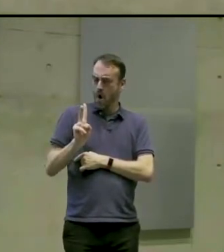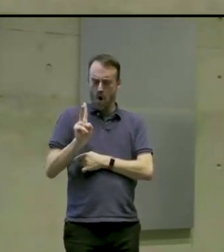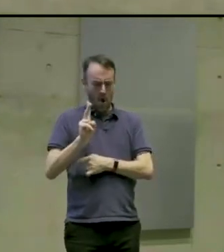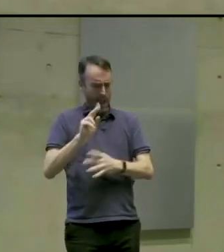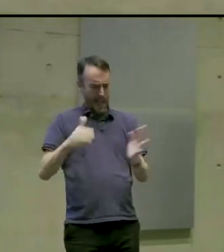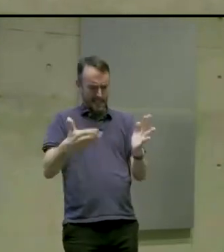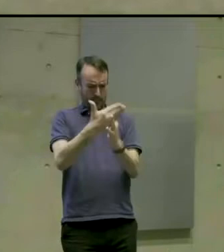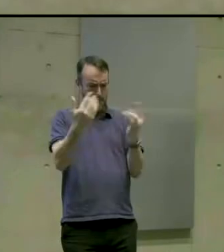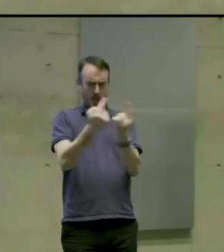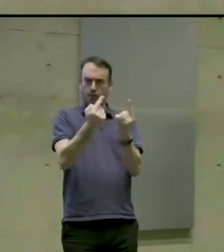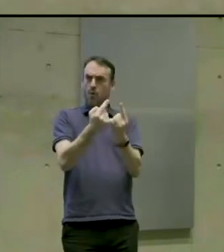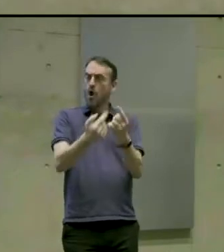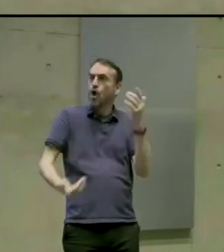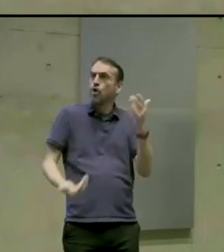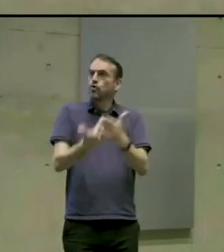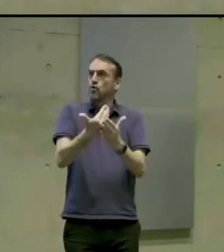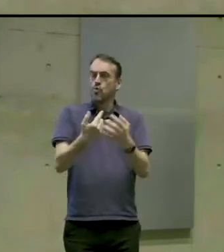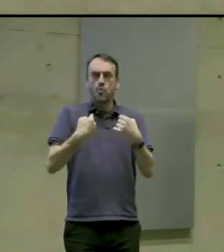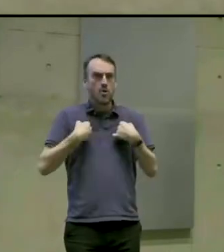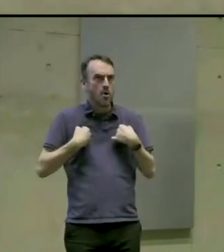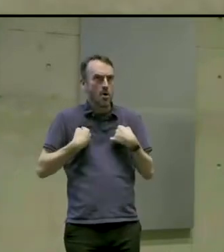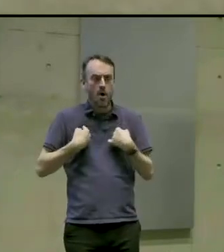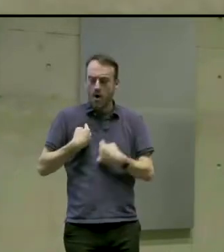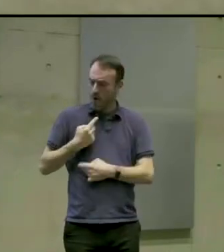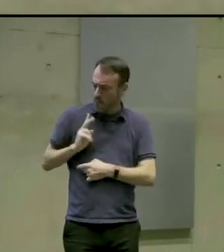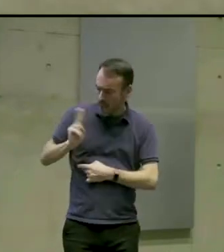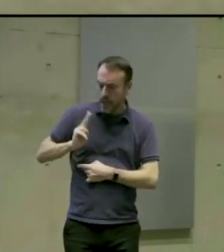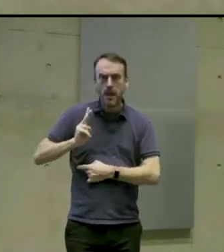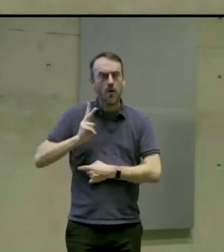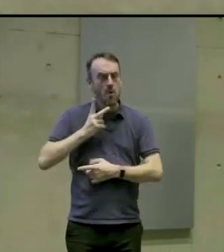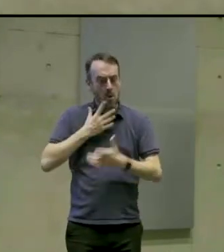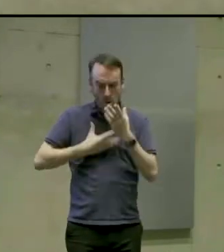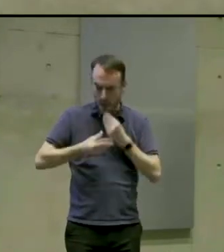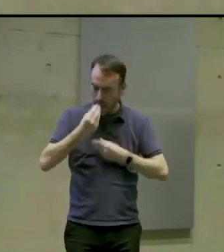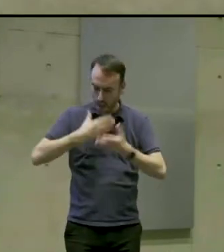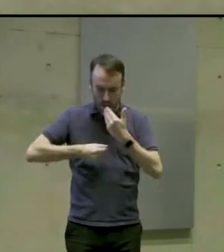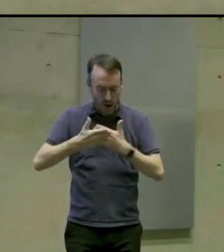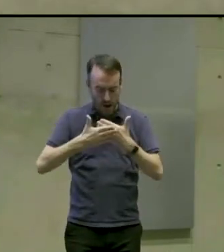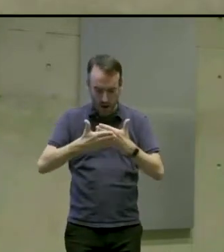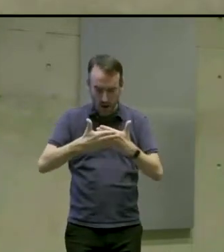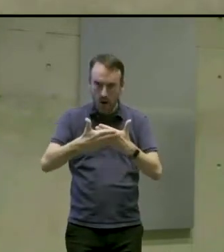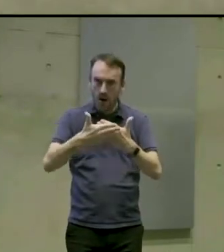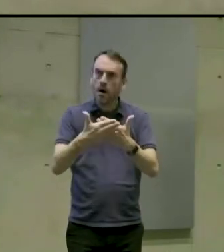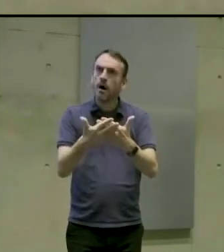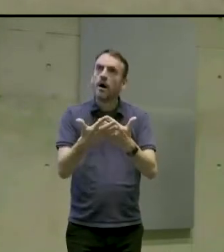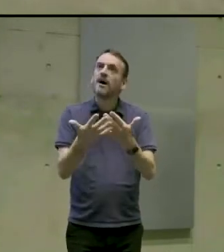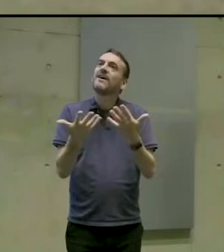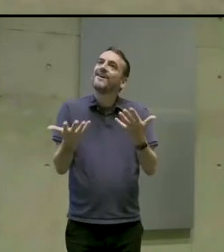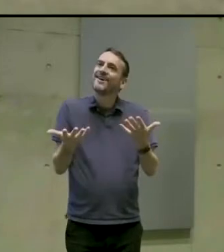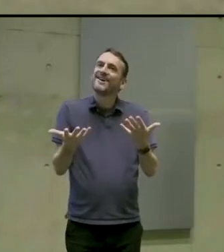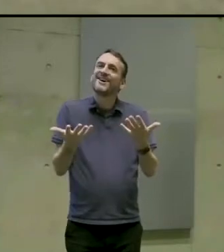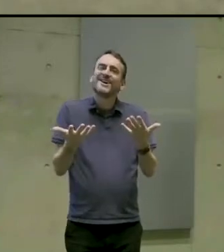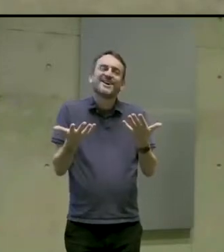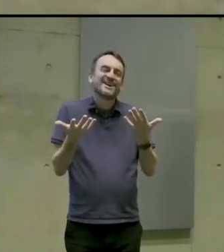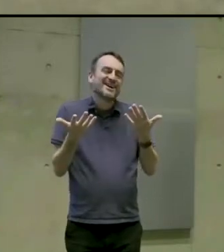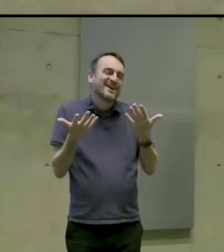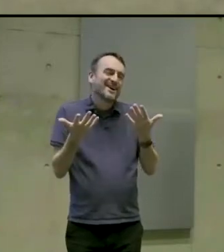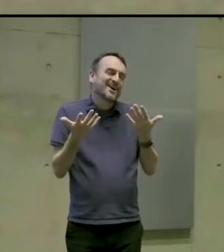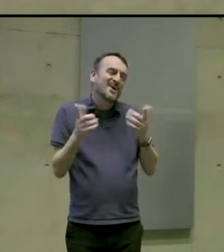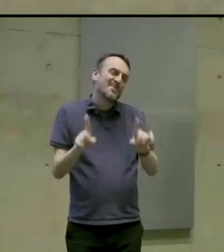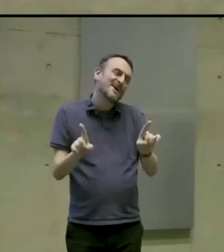we had a lot of learning to do, but at the same time, it was a